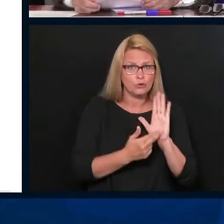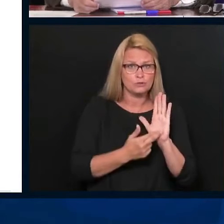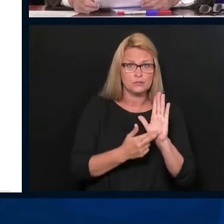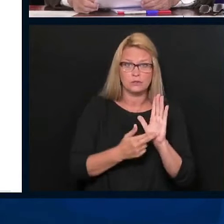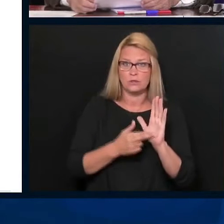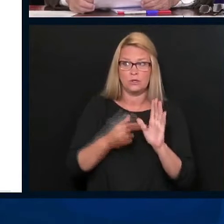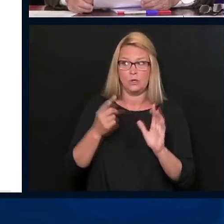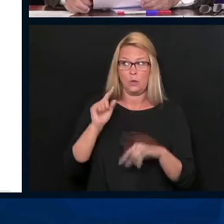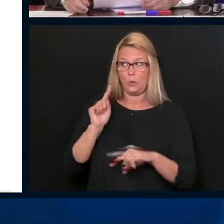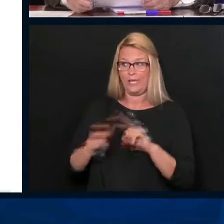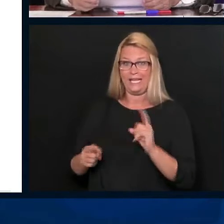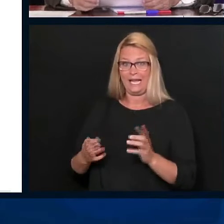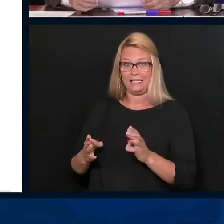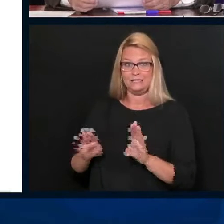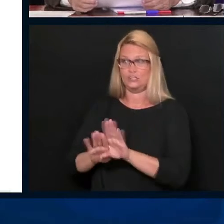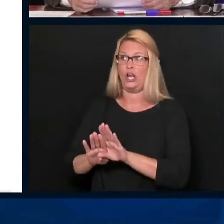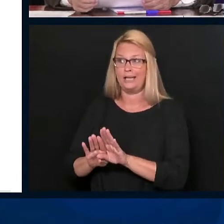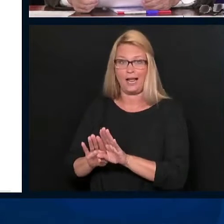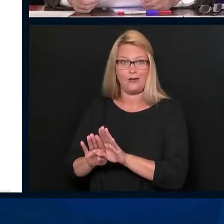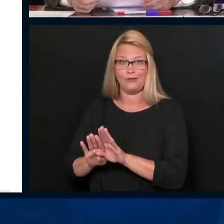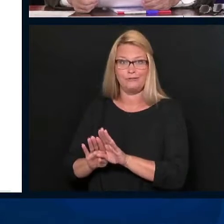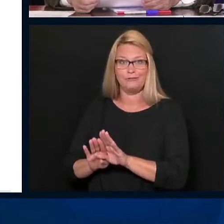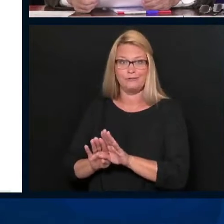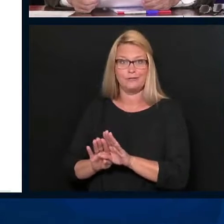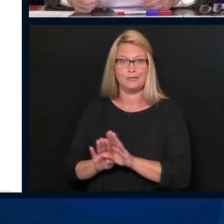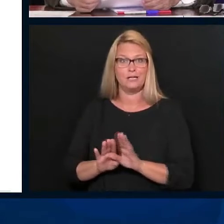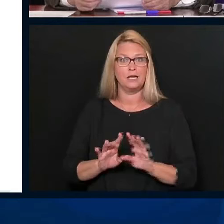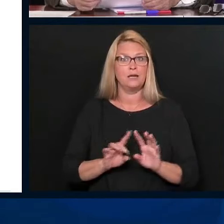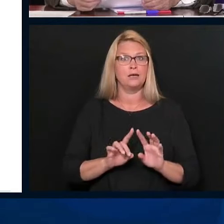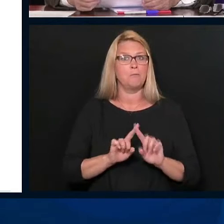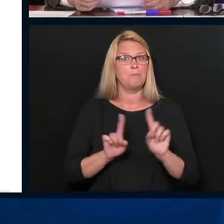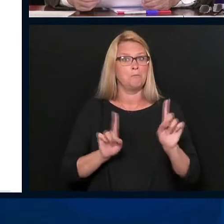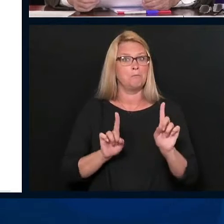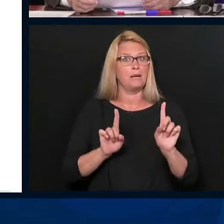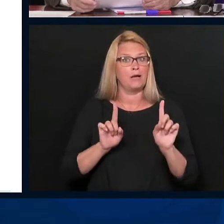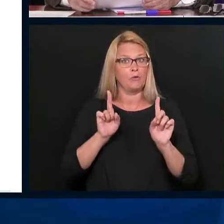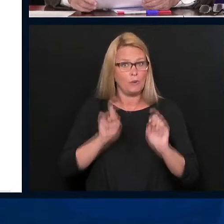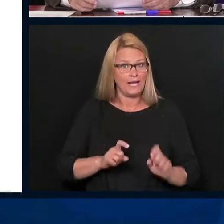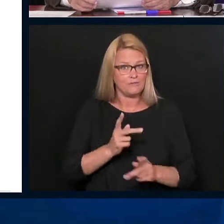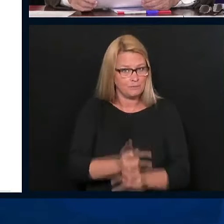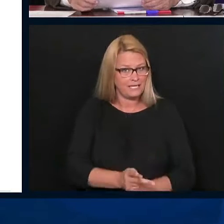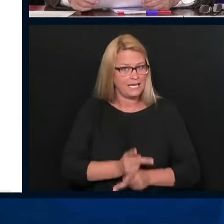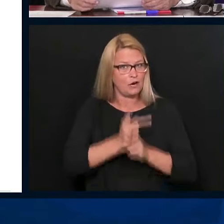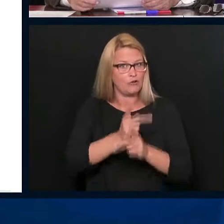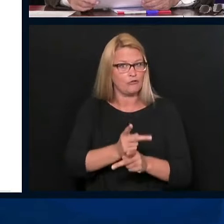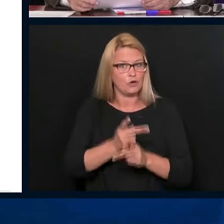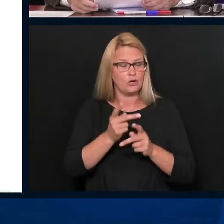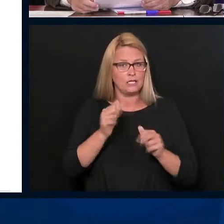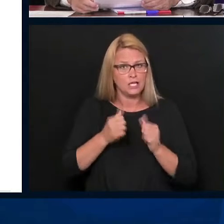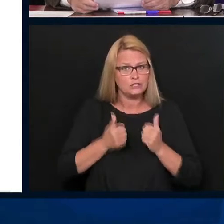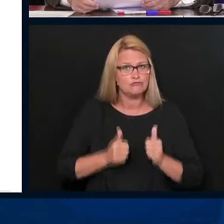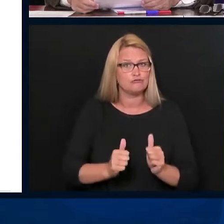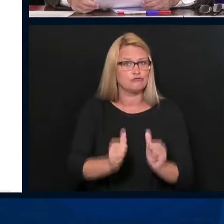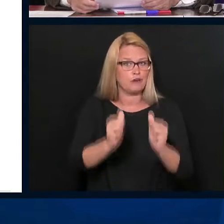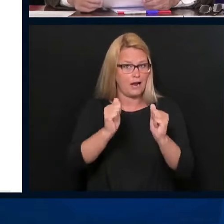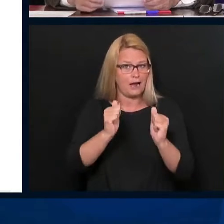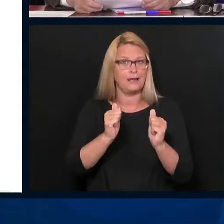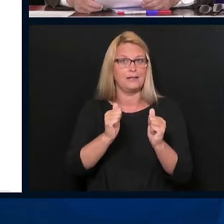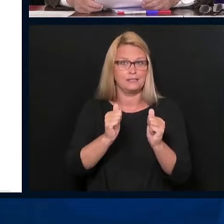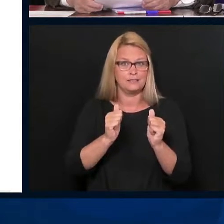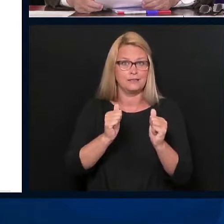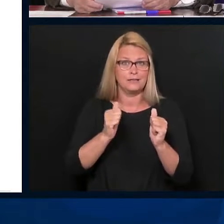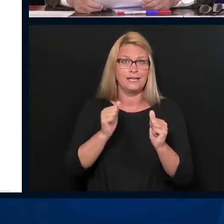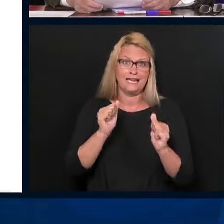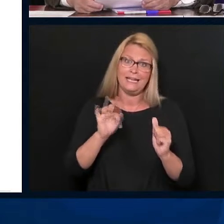down. But at the same time, we absolutely have to stay on top of it and keep on trying, even though we're